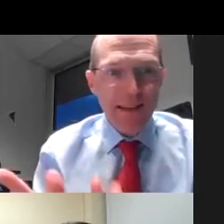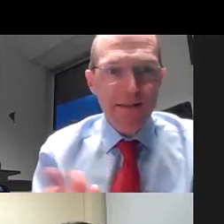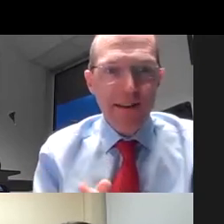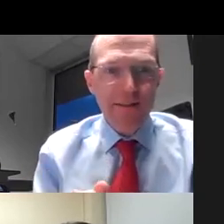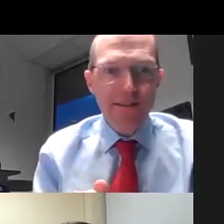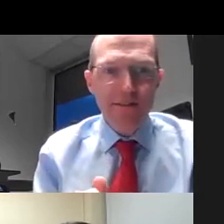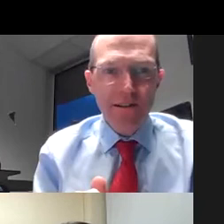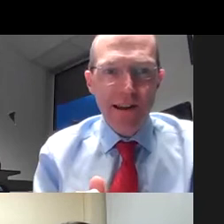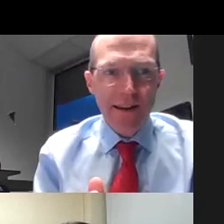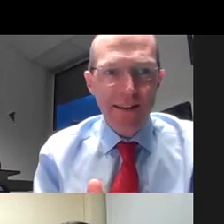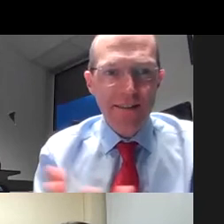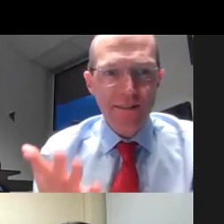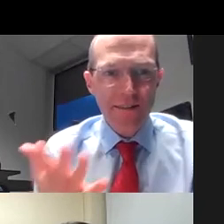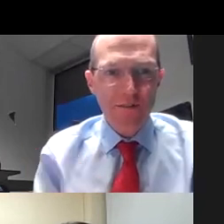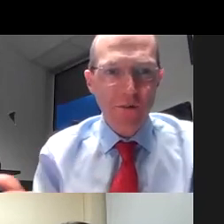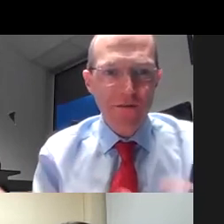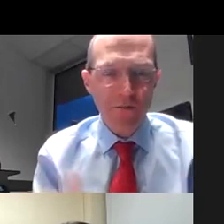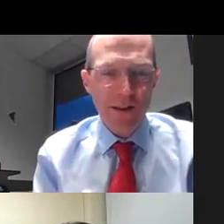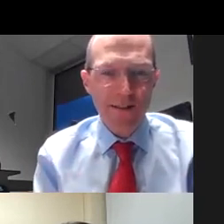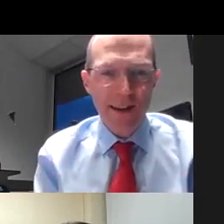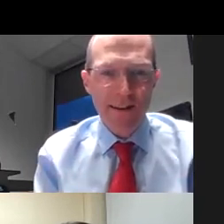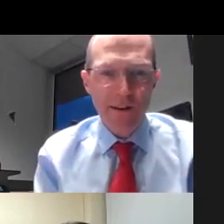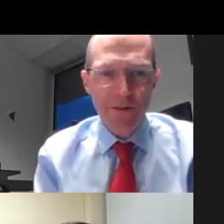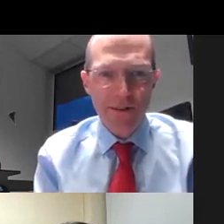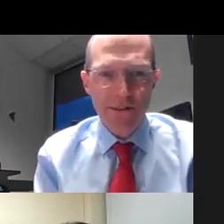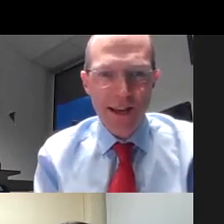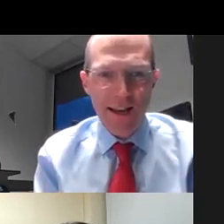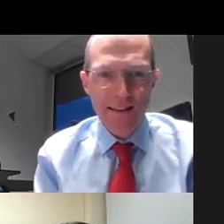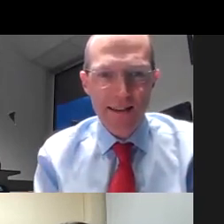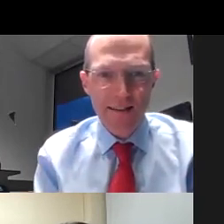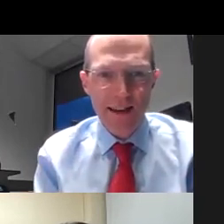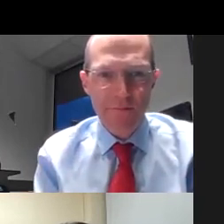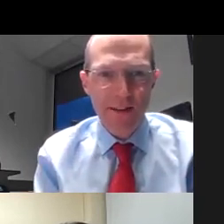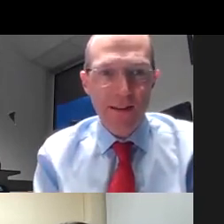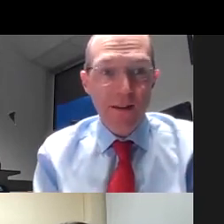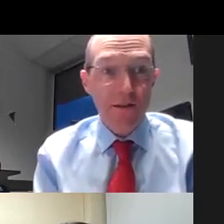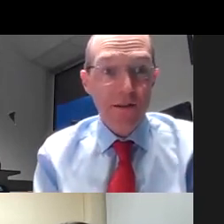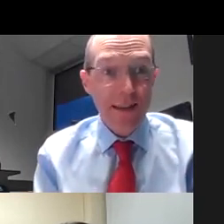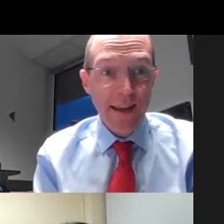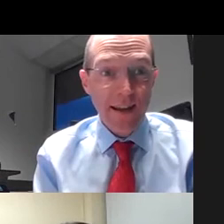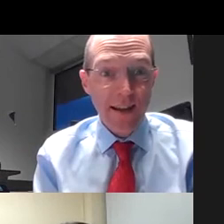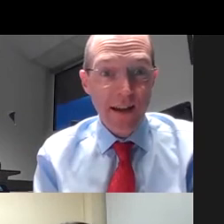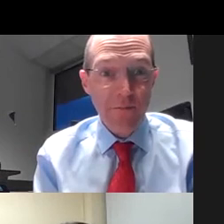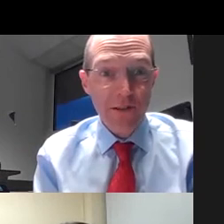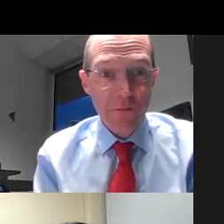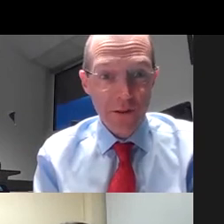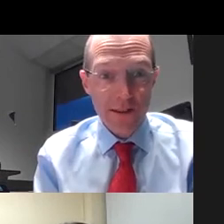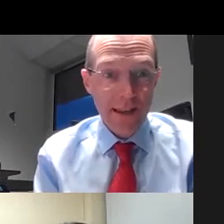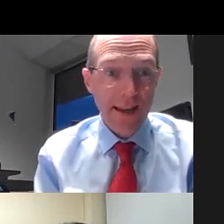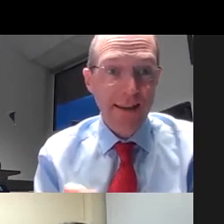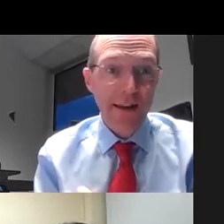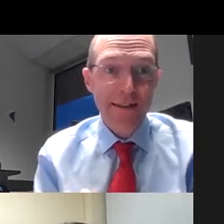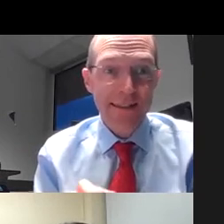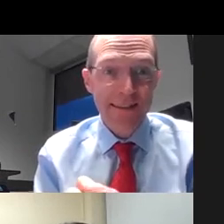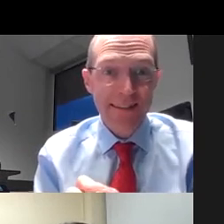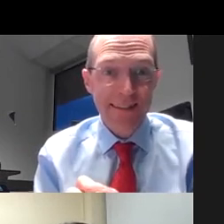that sounds like just such a great idea so it's such a wonderful way to connect up using your talents and um you're singing i presume you can